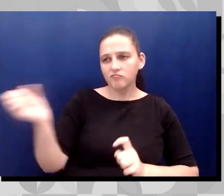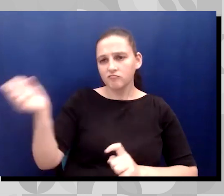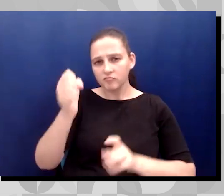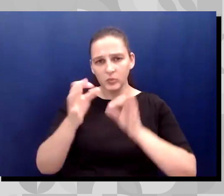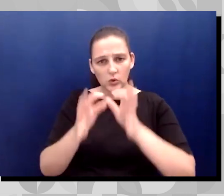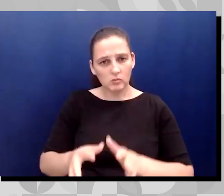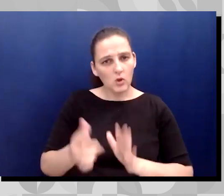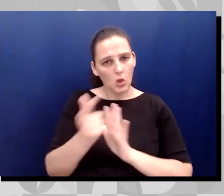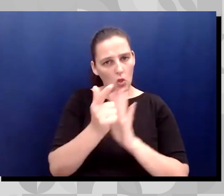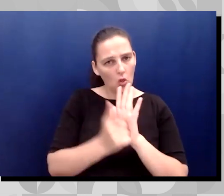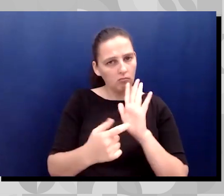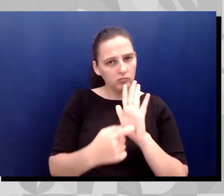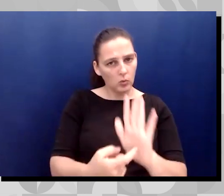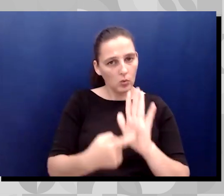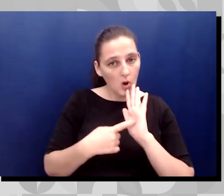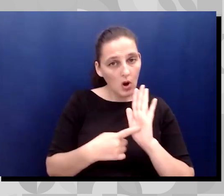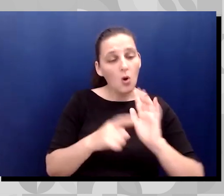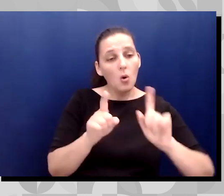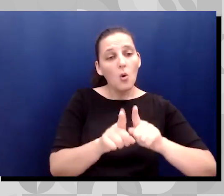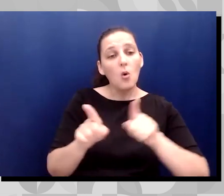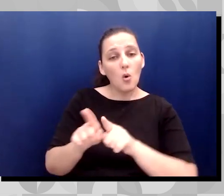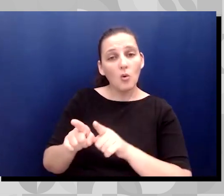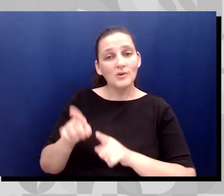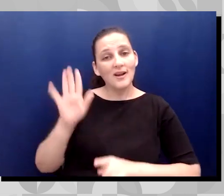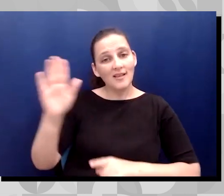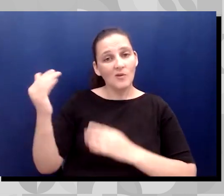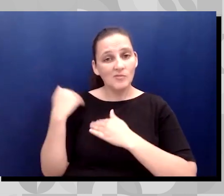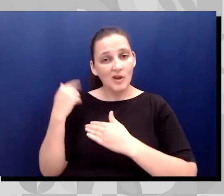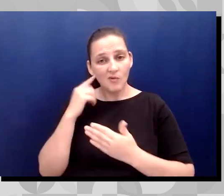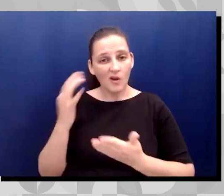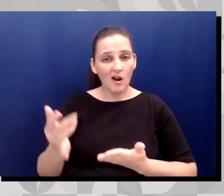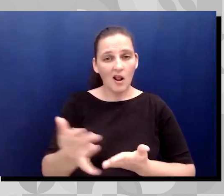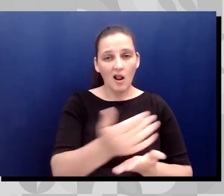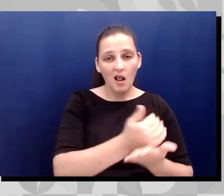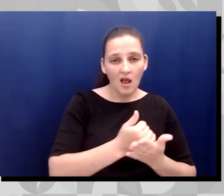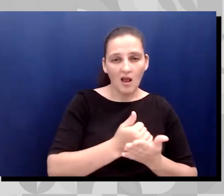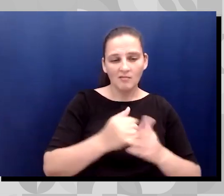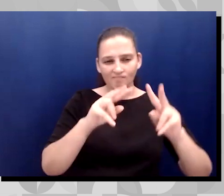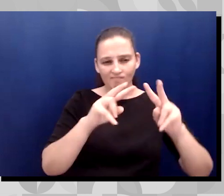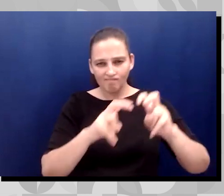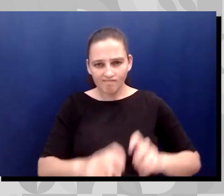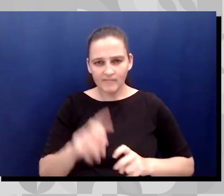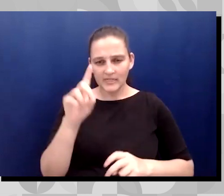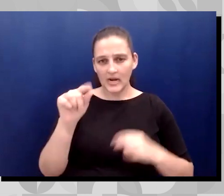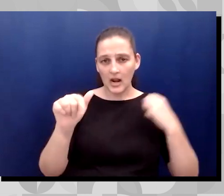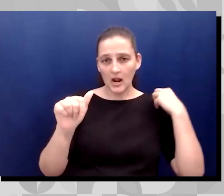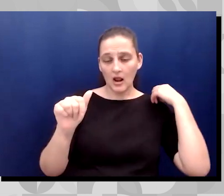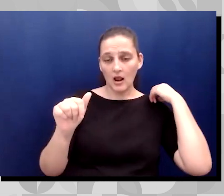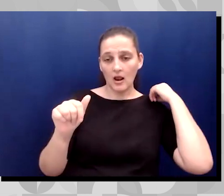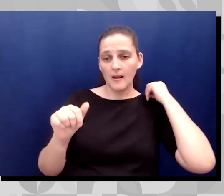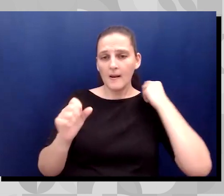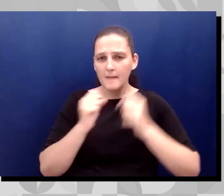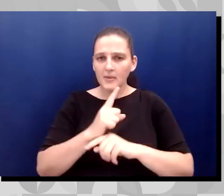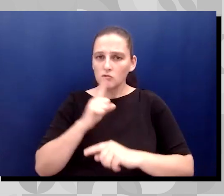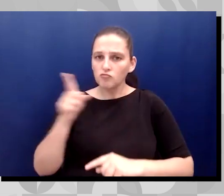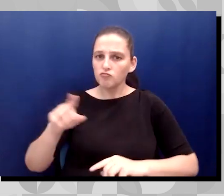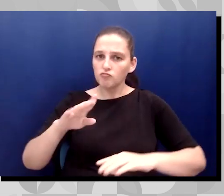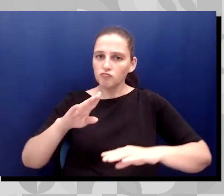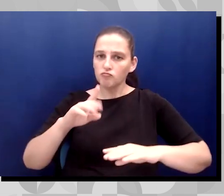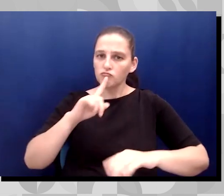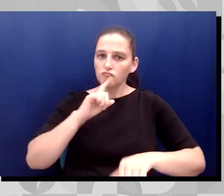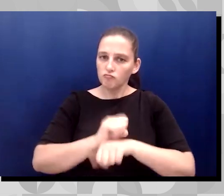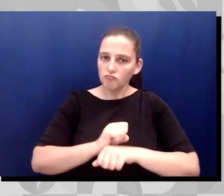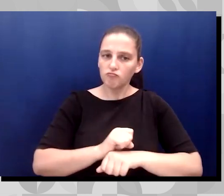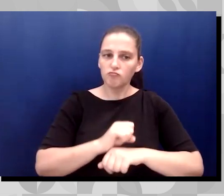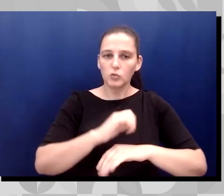for collecting and analyzing demographic data to ensure that they are serving everyone equitably. Please help